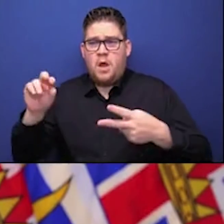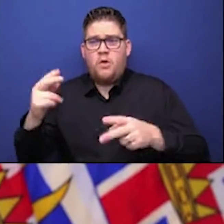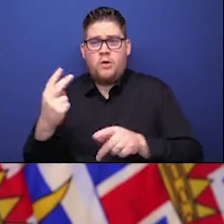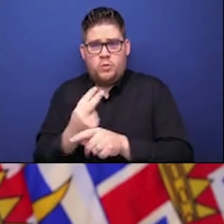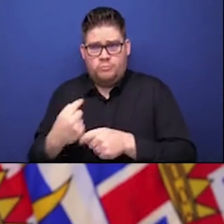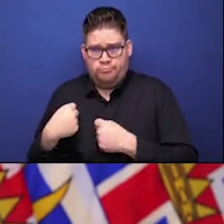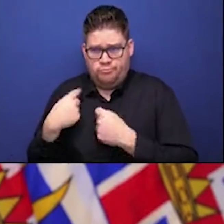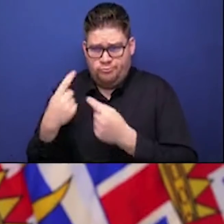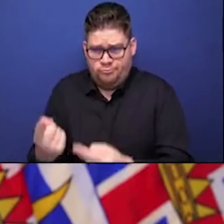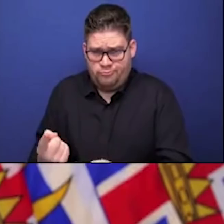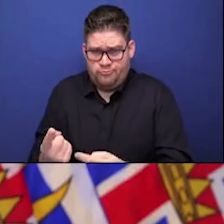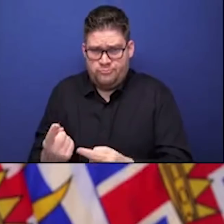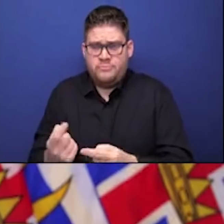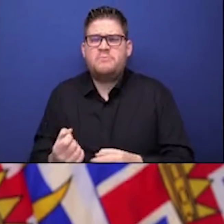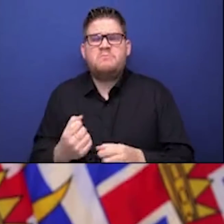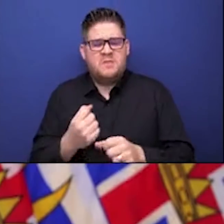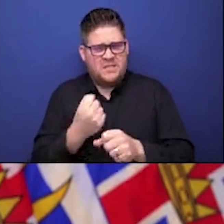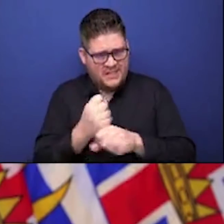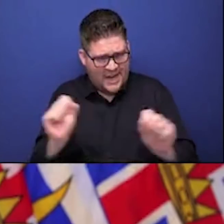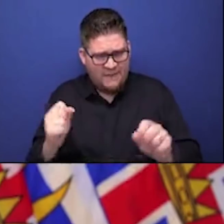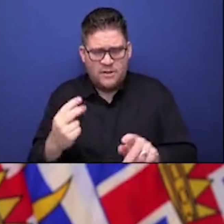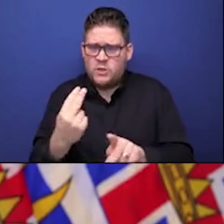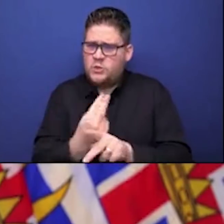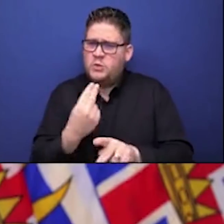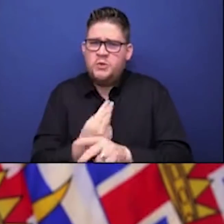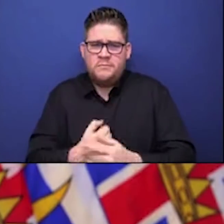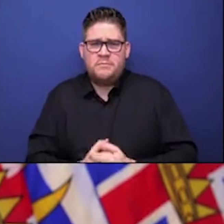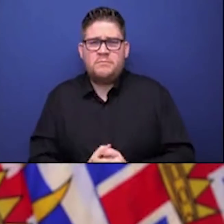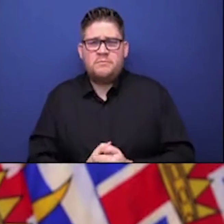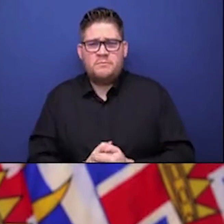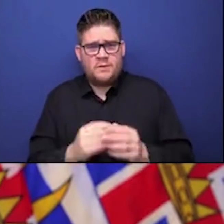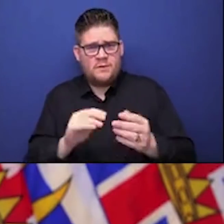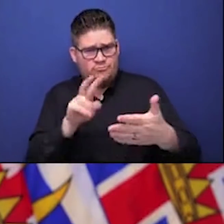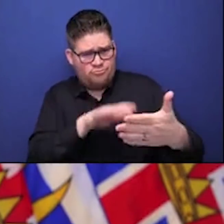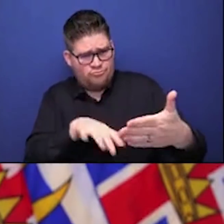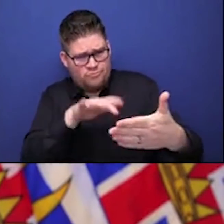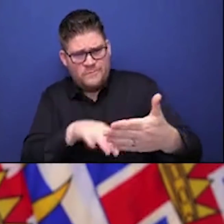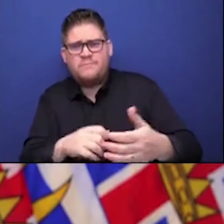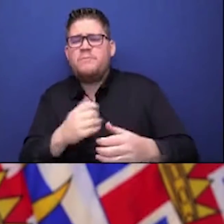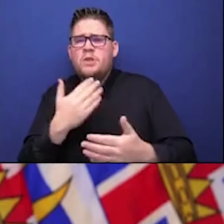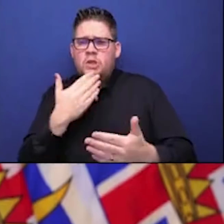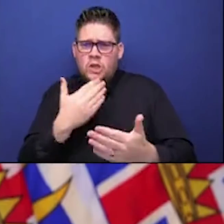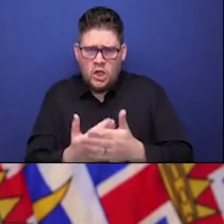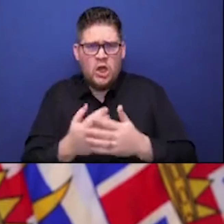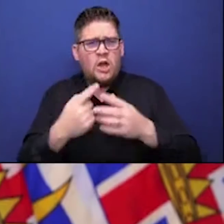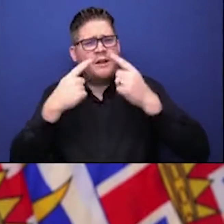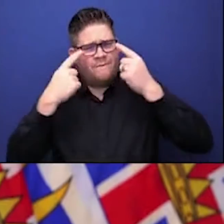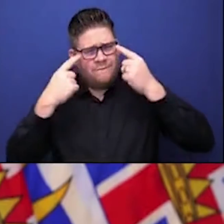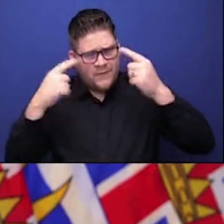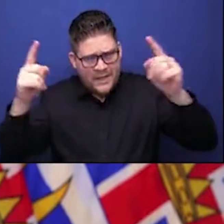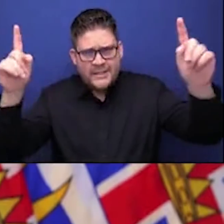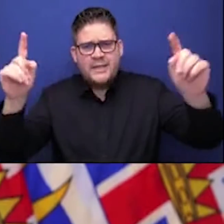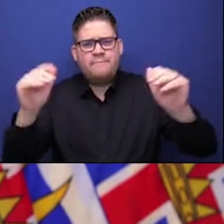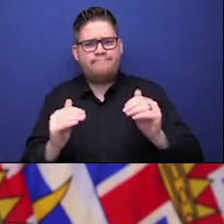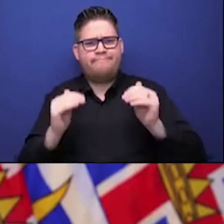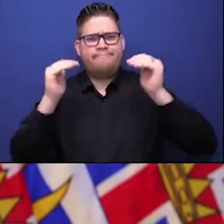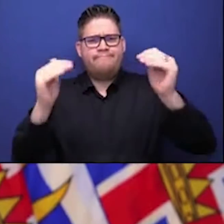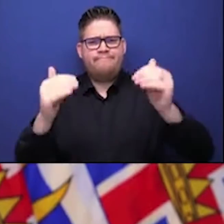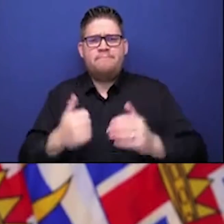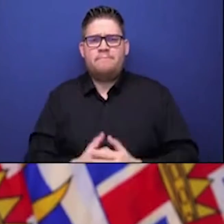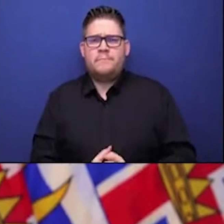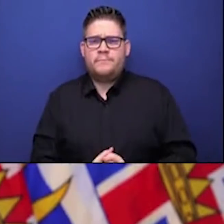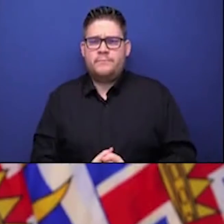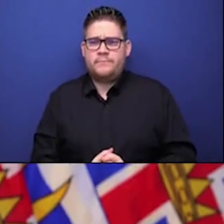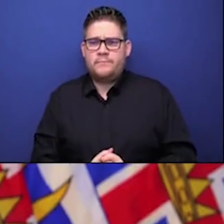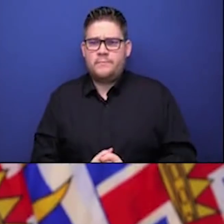And some of that data was presented last week from the BC CDC which showed that the protection that we're getting after a single dose